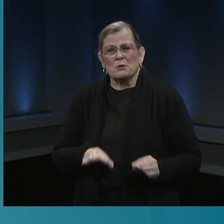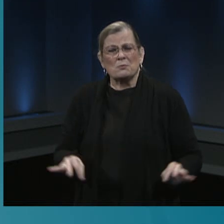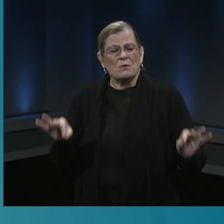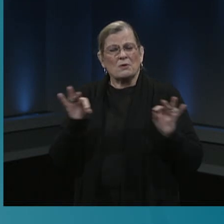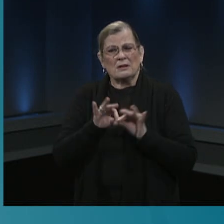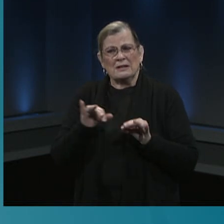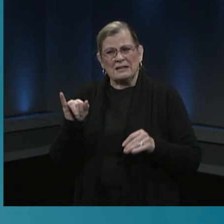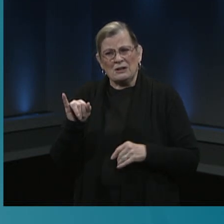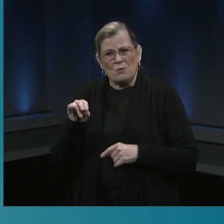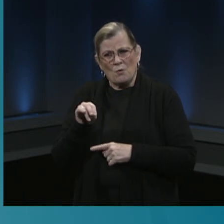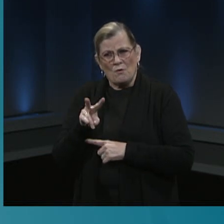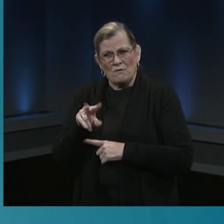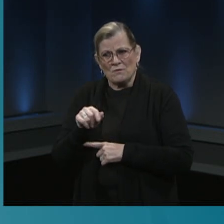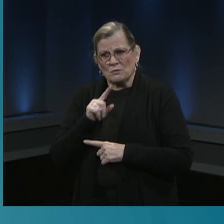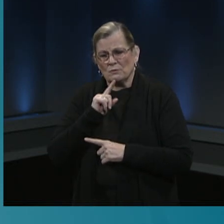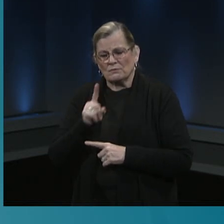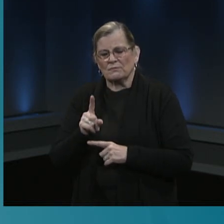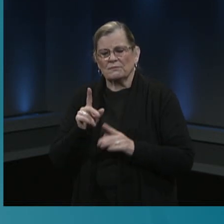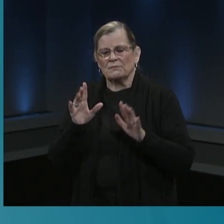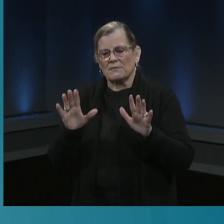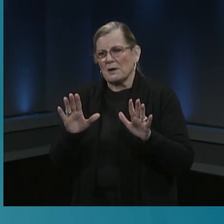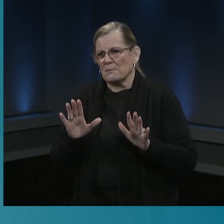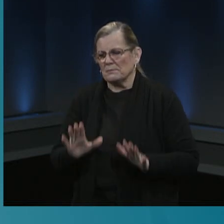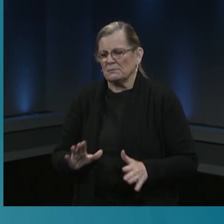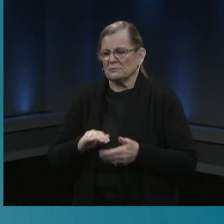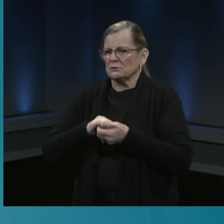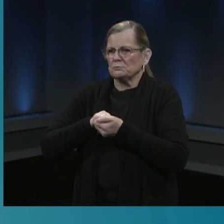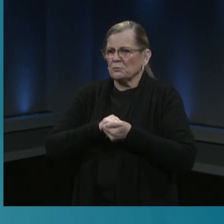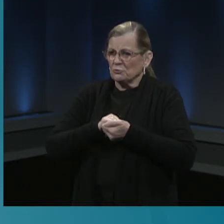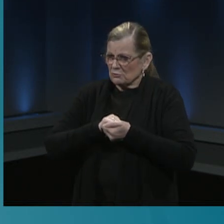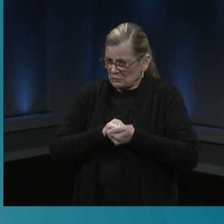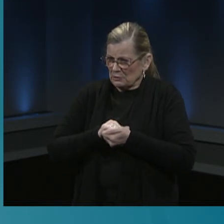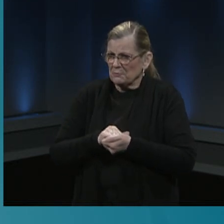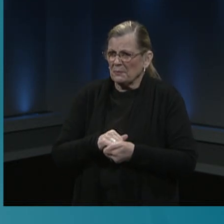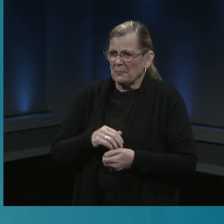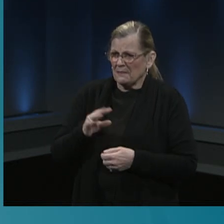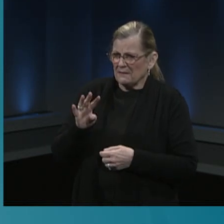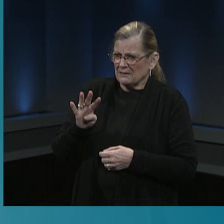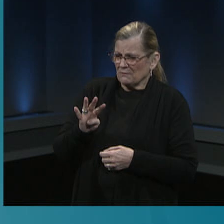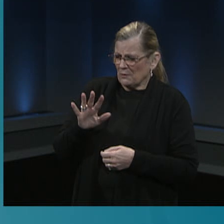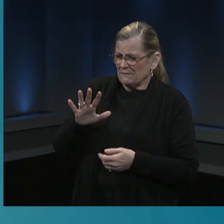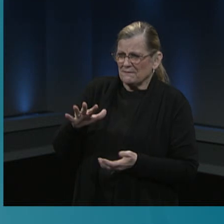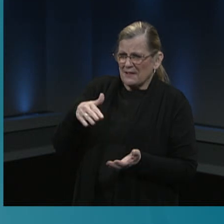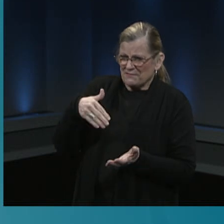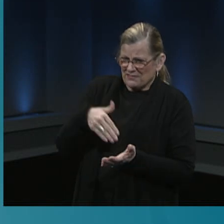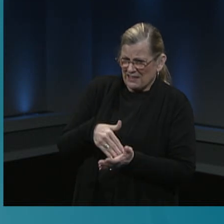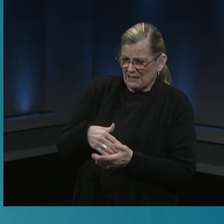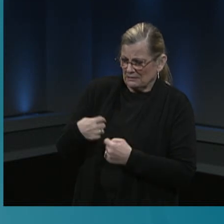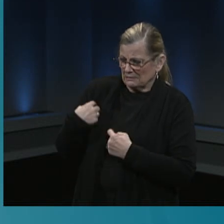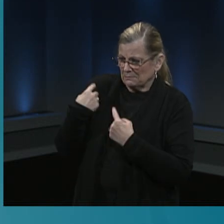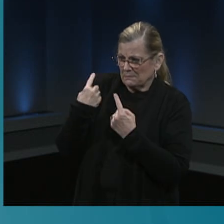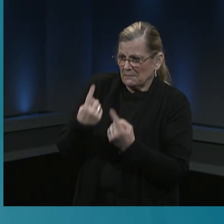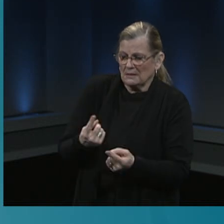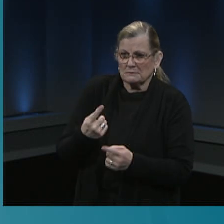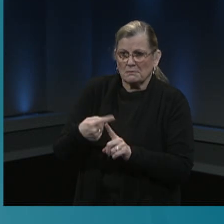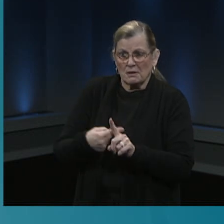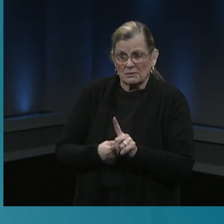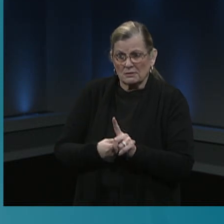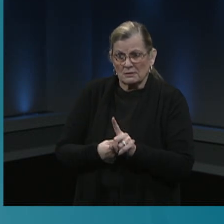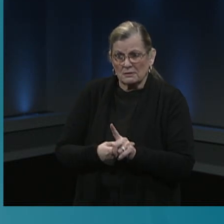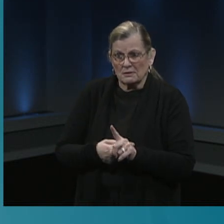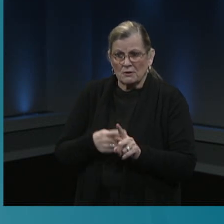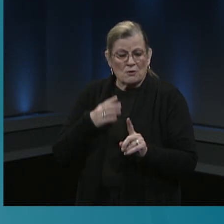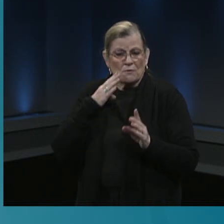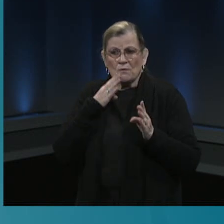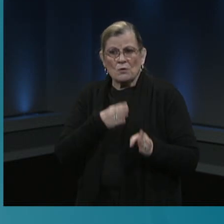County. They have already administered more than 35,000 doses of the vaccine in the past month. Focus first on our Phase